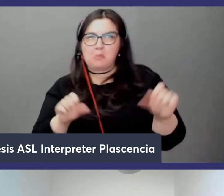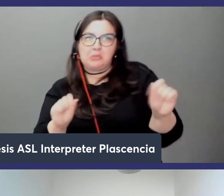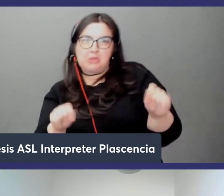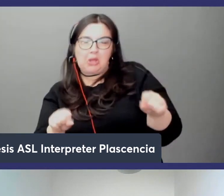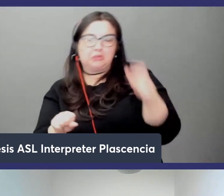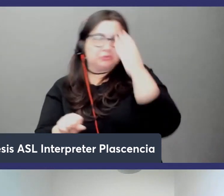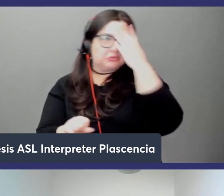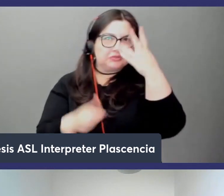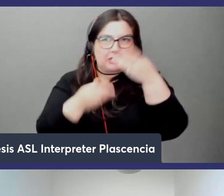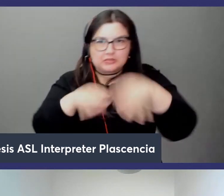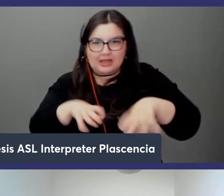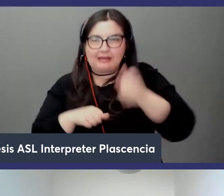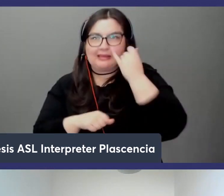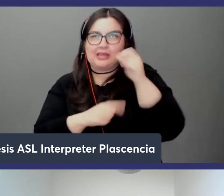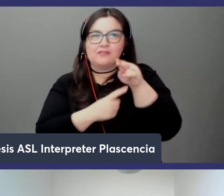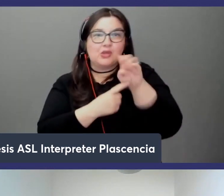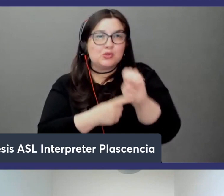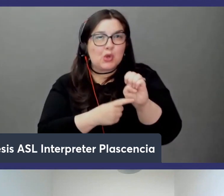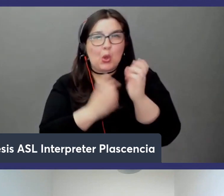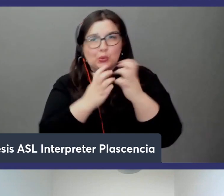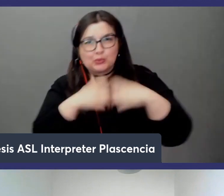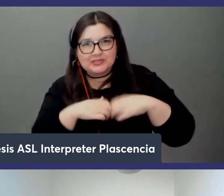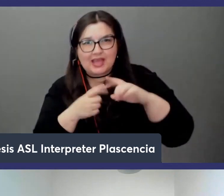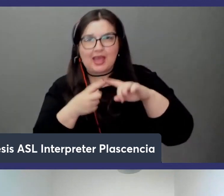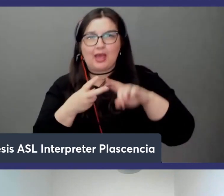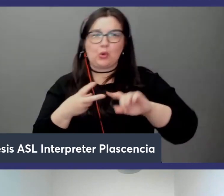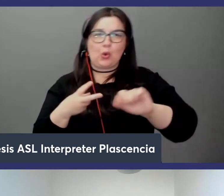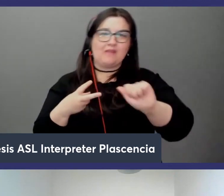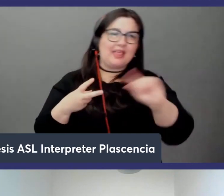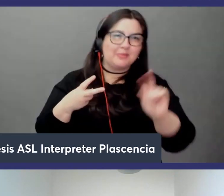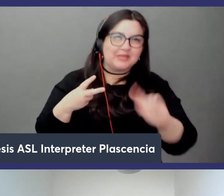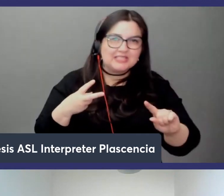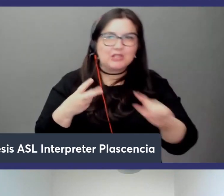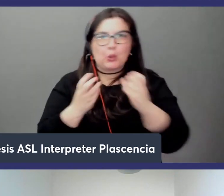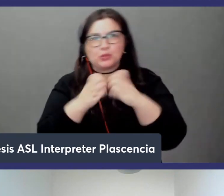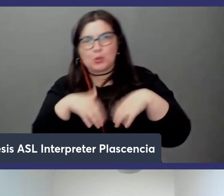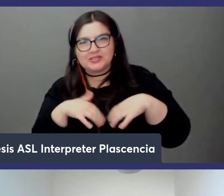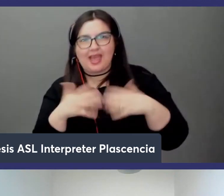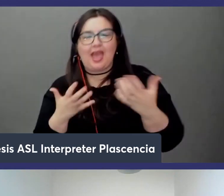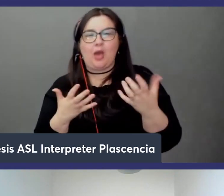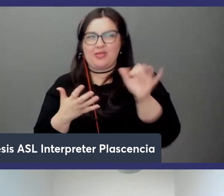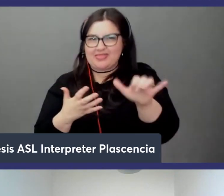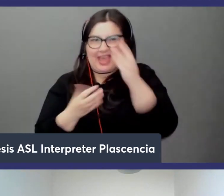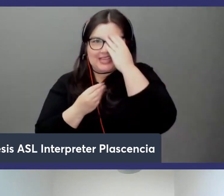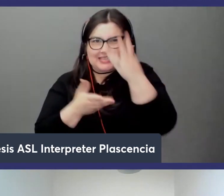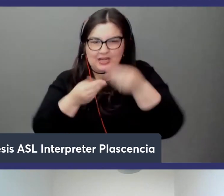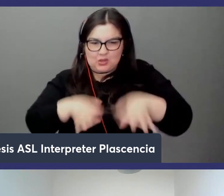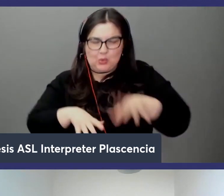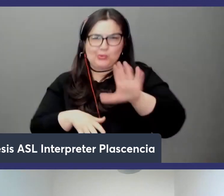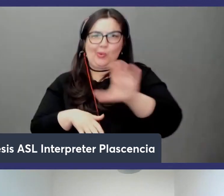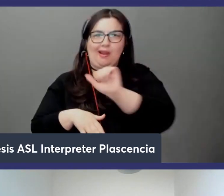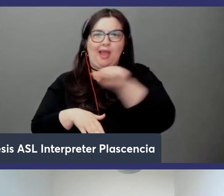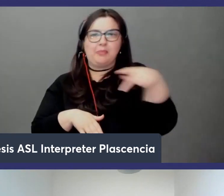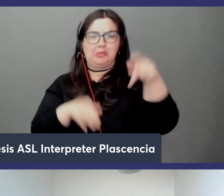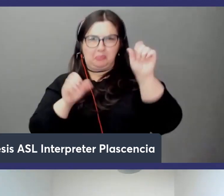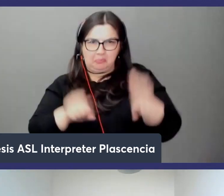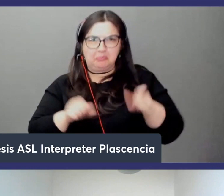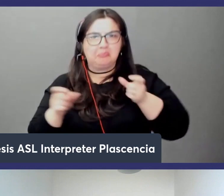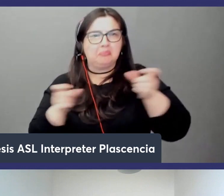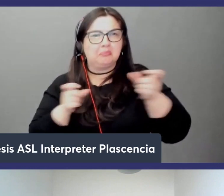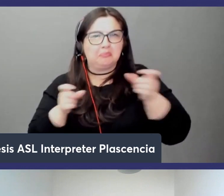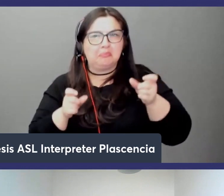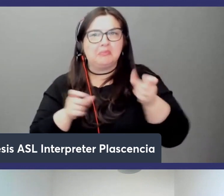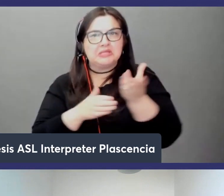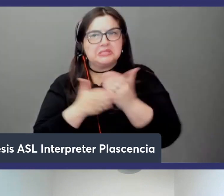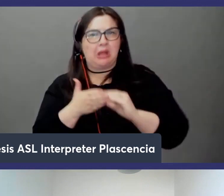case of the node going down or the availability zone going down you know you might lose that data and an application is okay with that there are there are applications that are that are